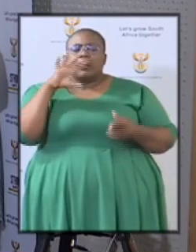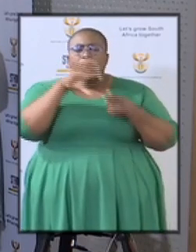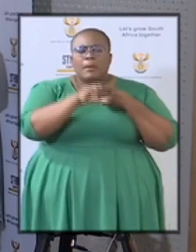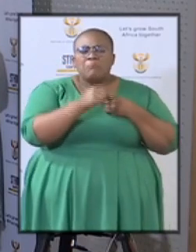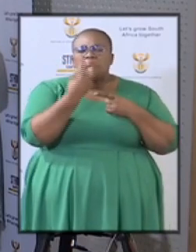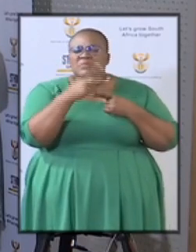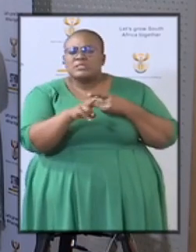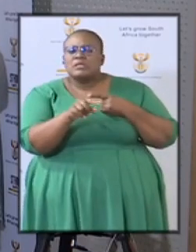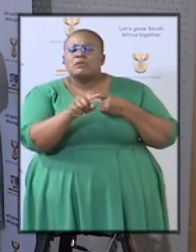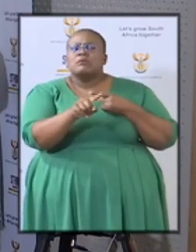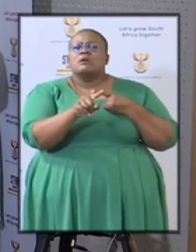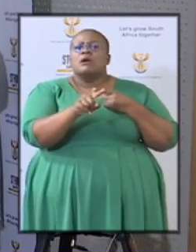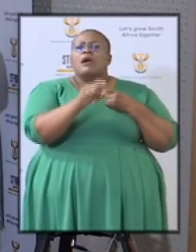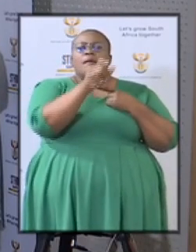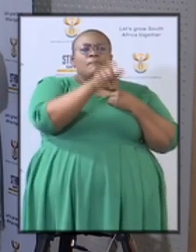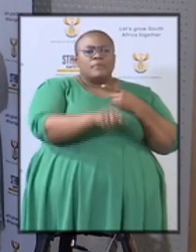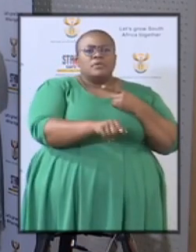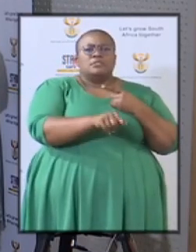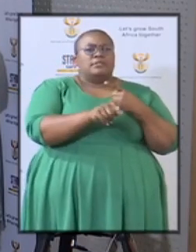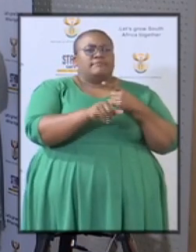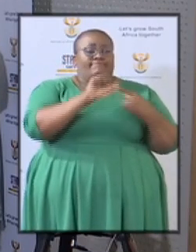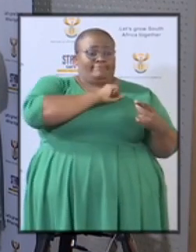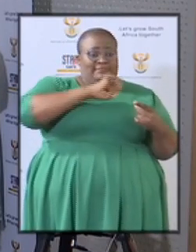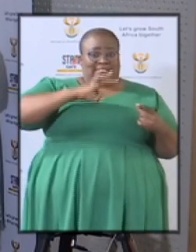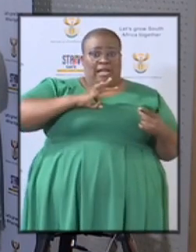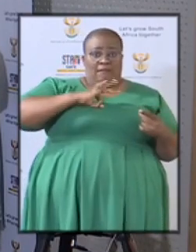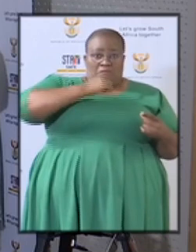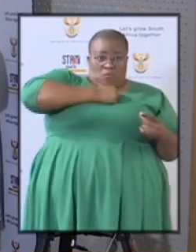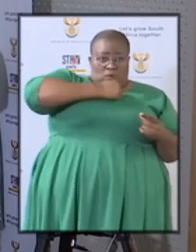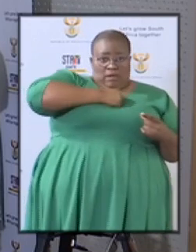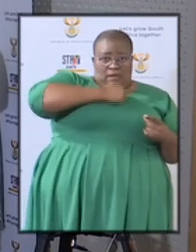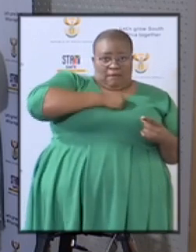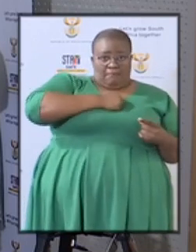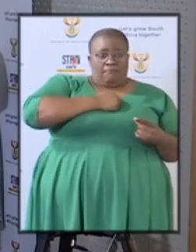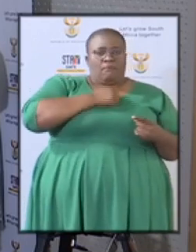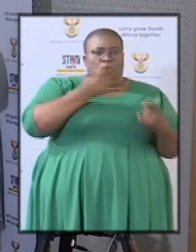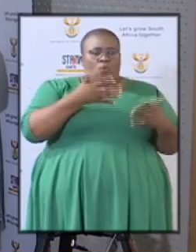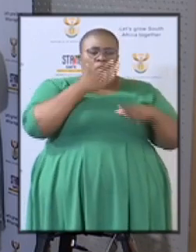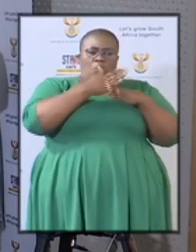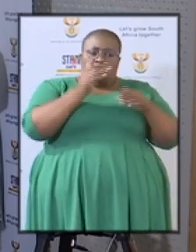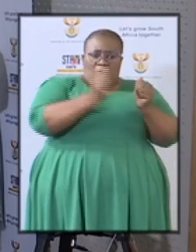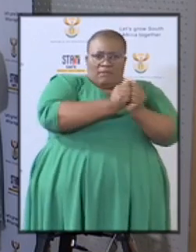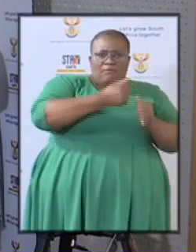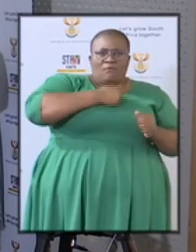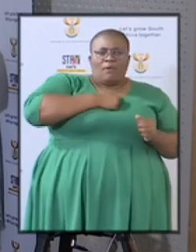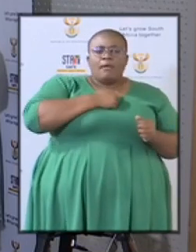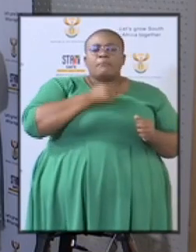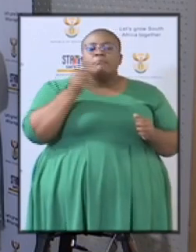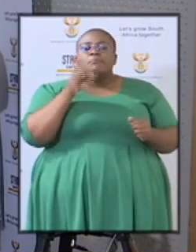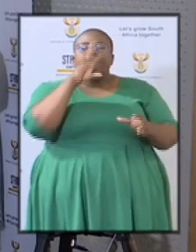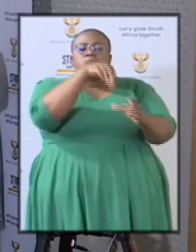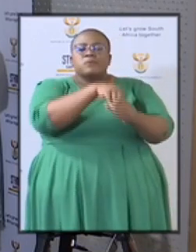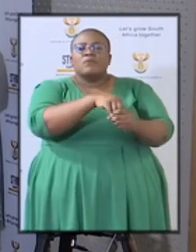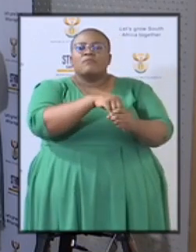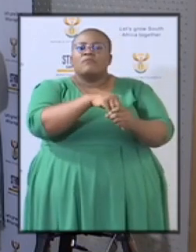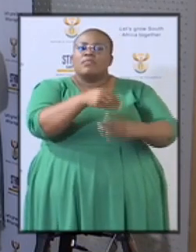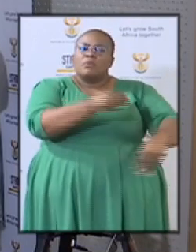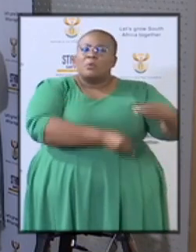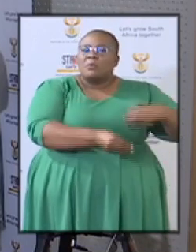interest in terms of their own staff or colleagues appearing in some shape or form on those contracts?